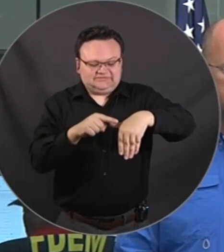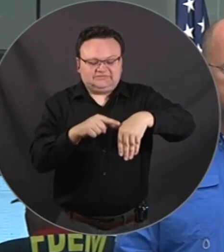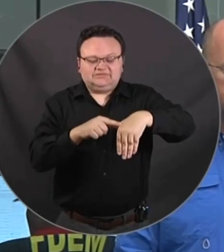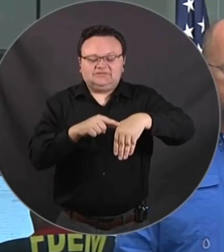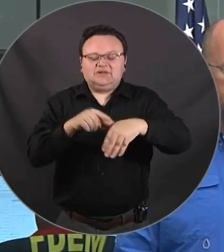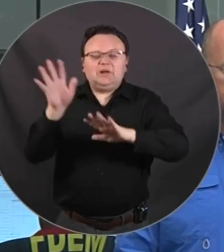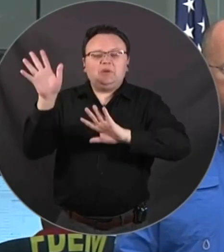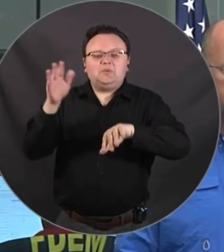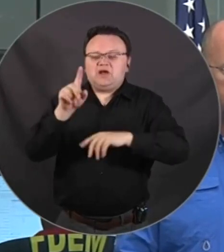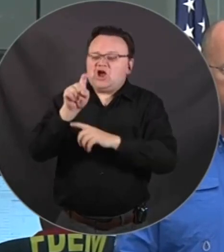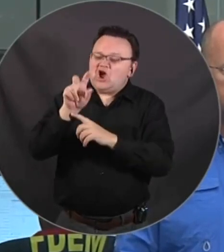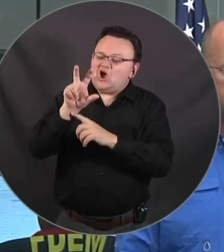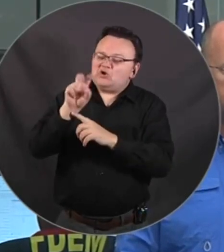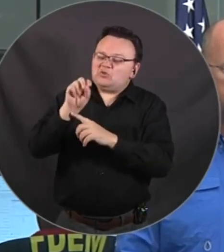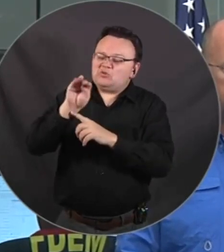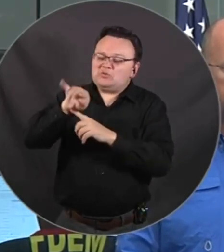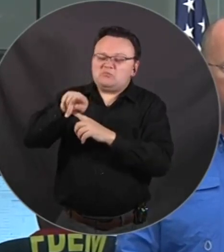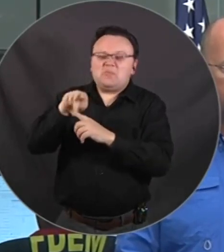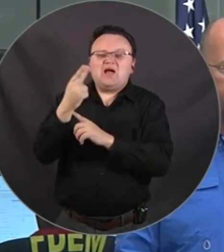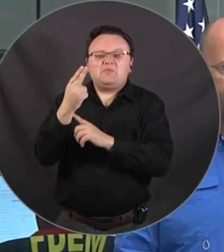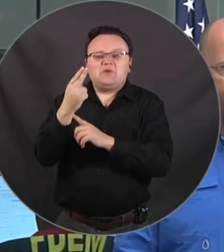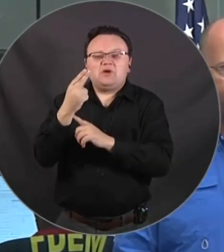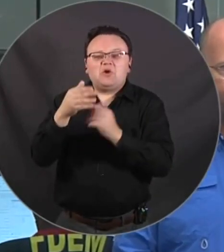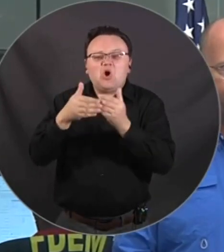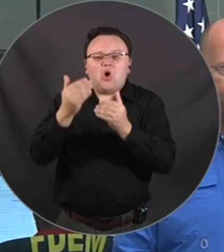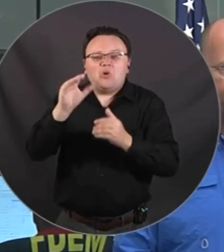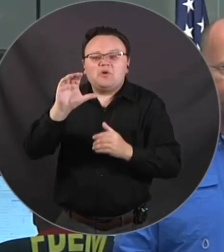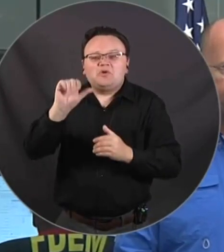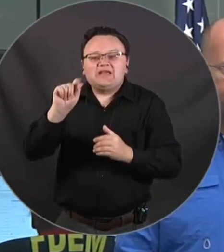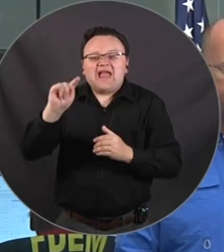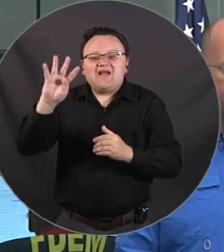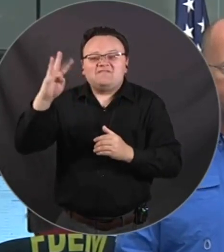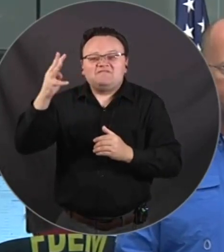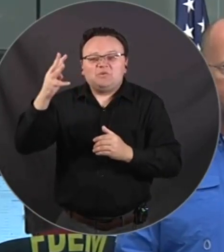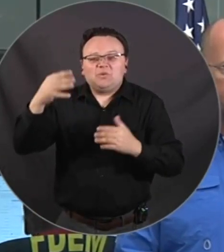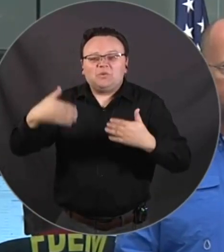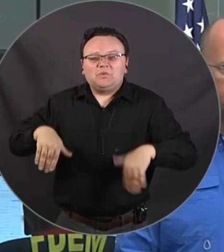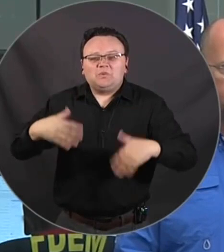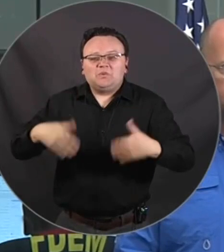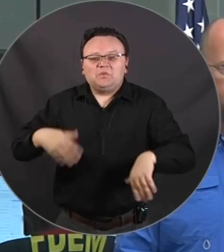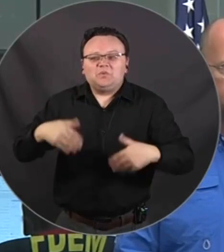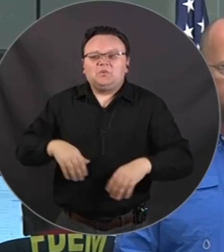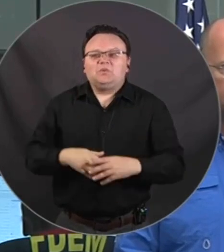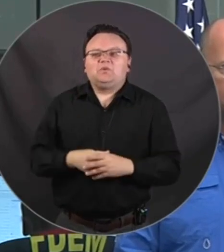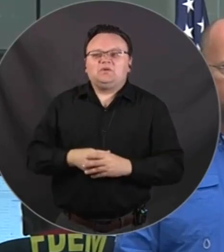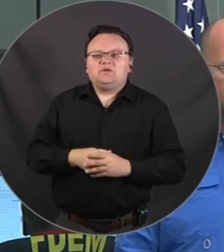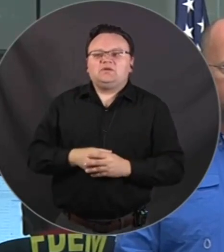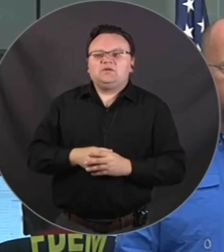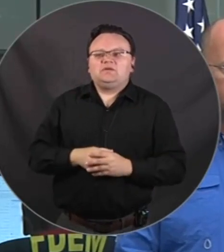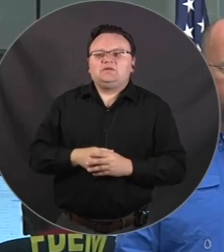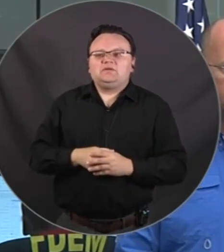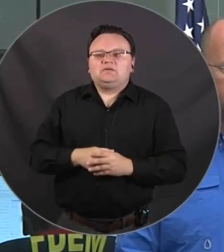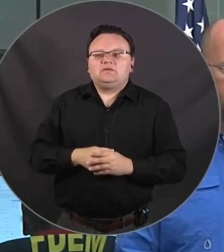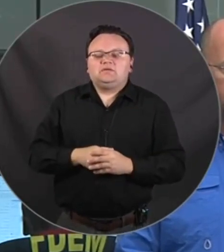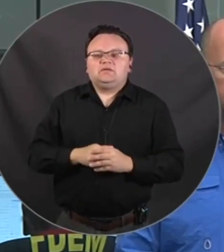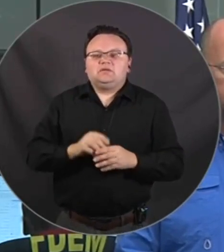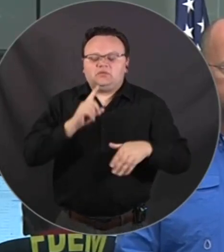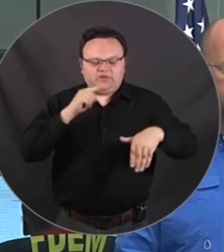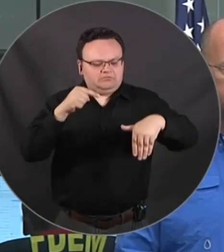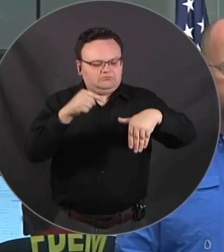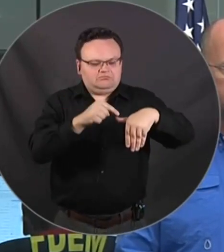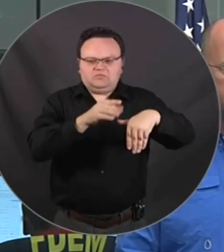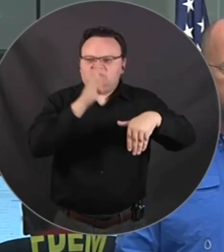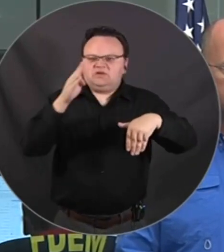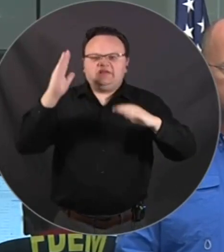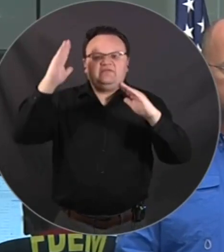and not as of now have any reported fatalities. It's probably something that that most people would not have bet on you know four